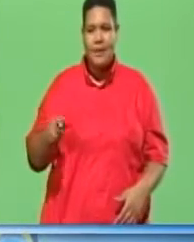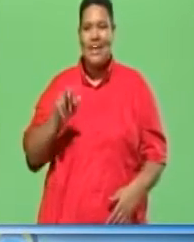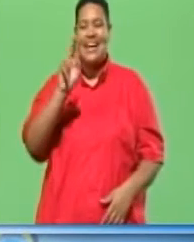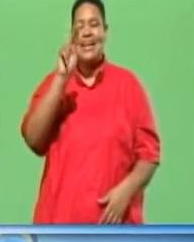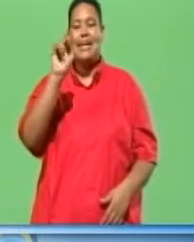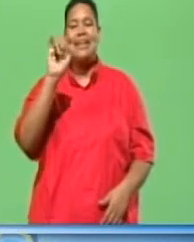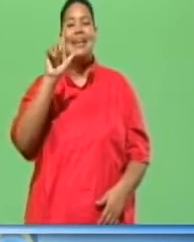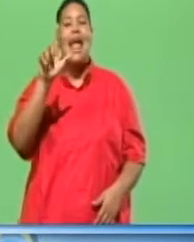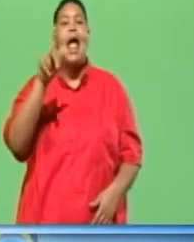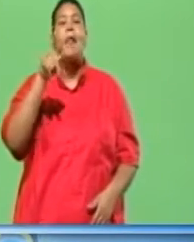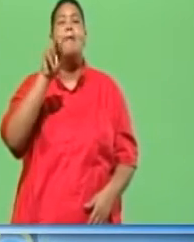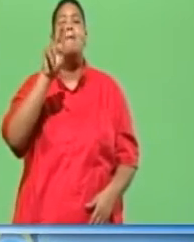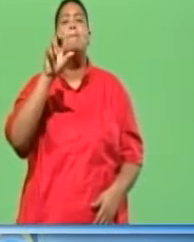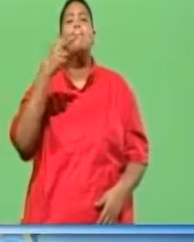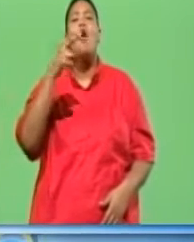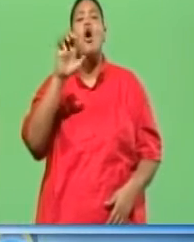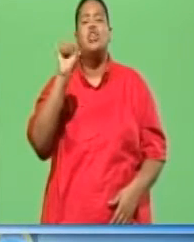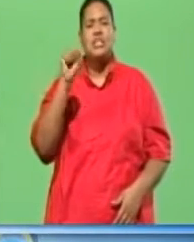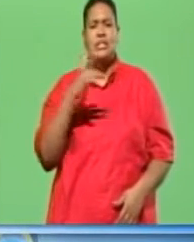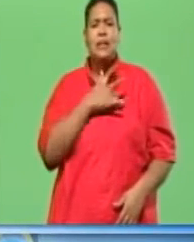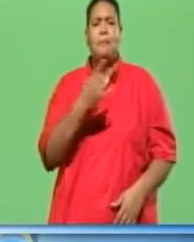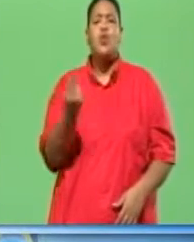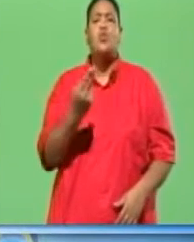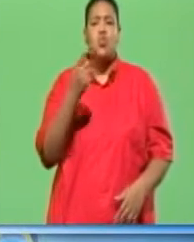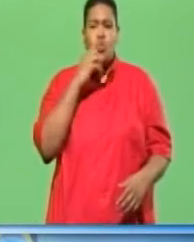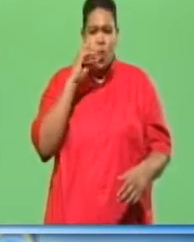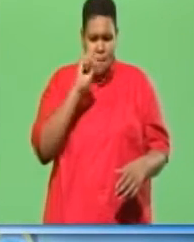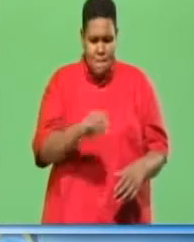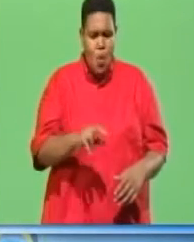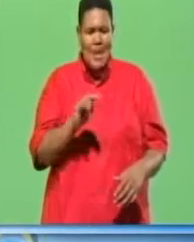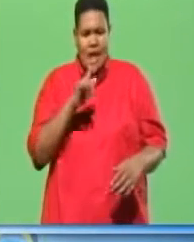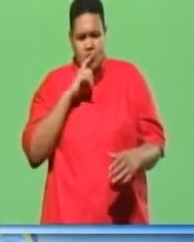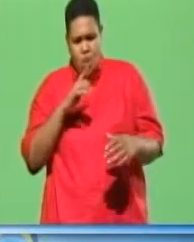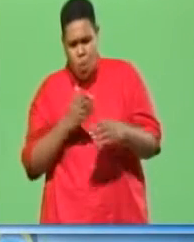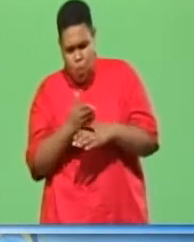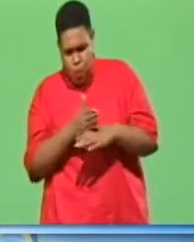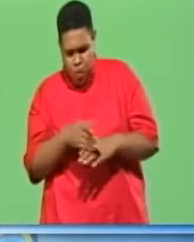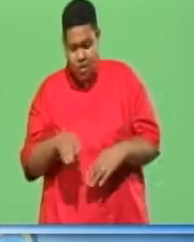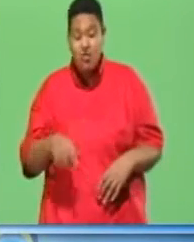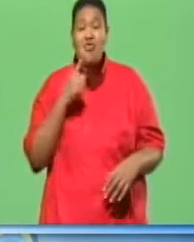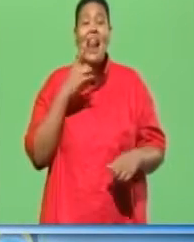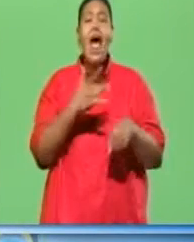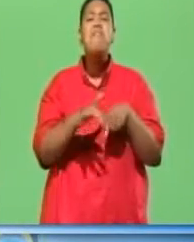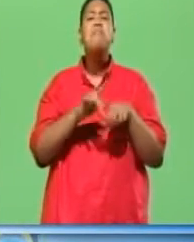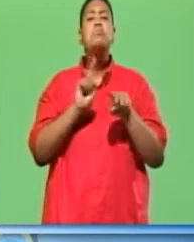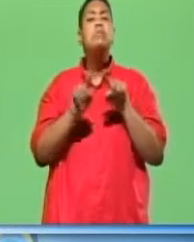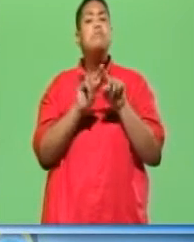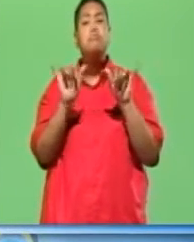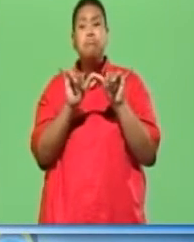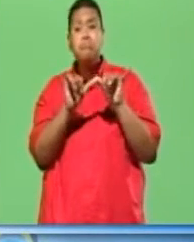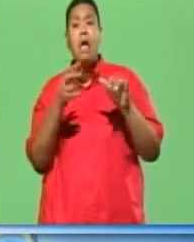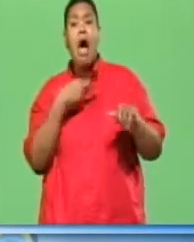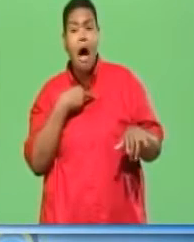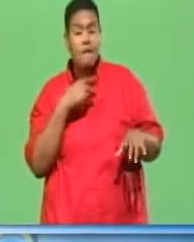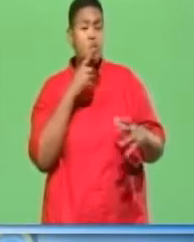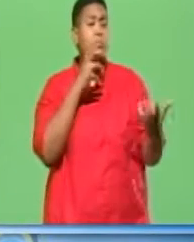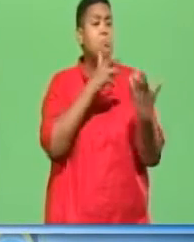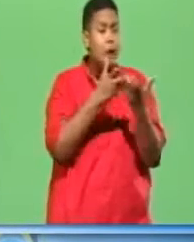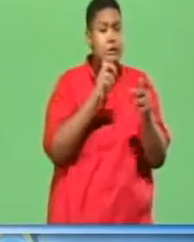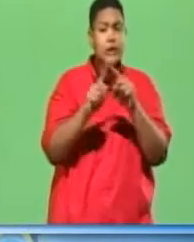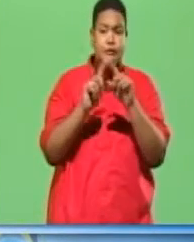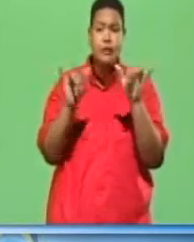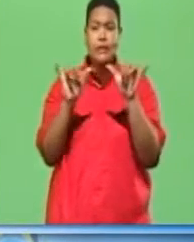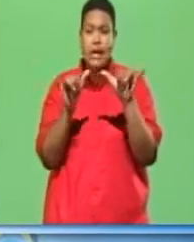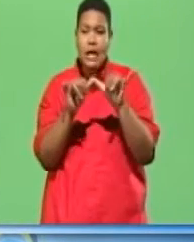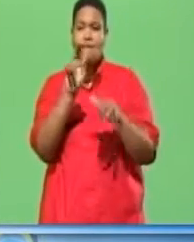These are used to set nails below the surface of the wood. These are available in various sizes to suit the size of the nails.